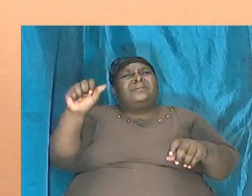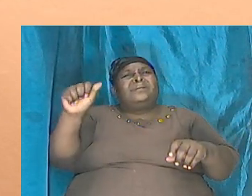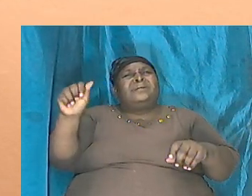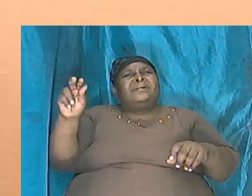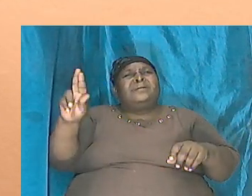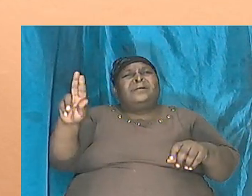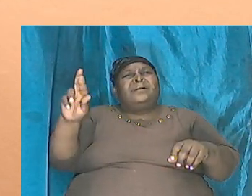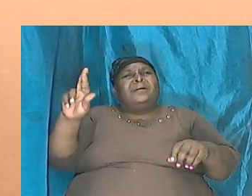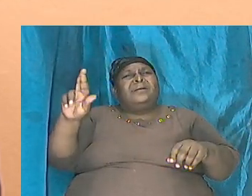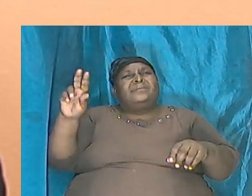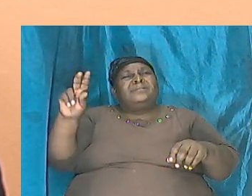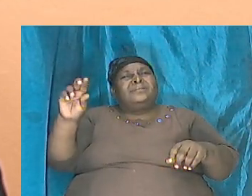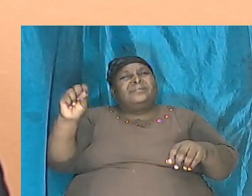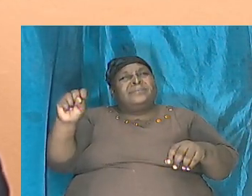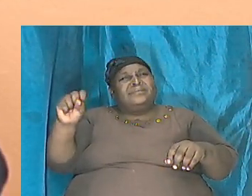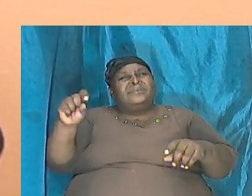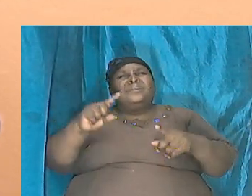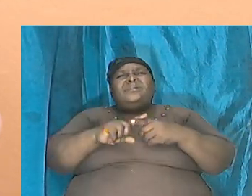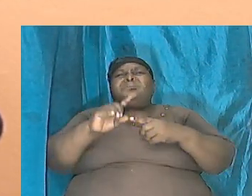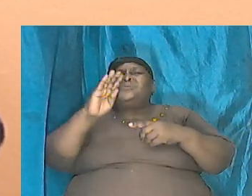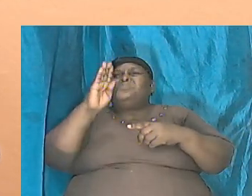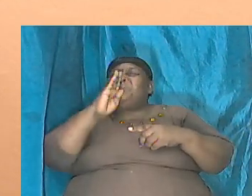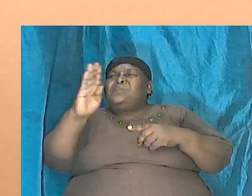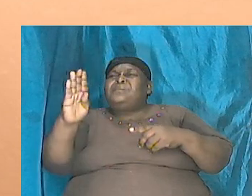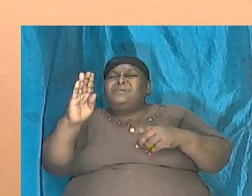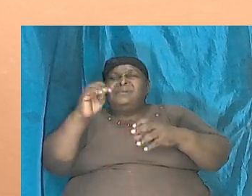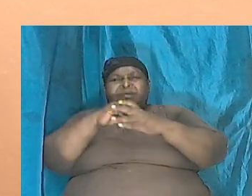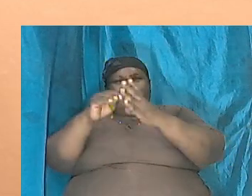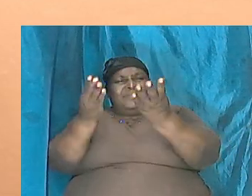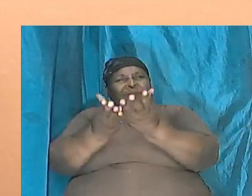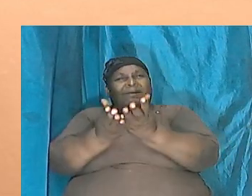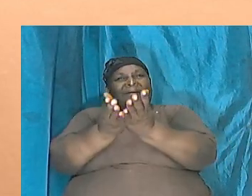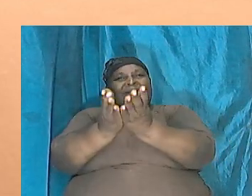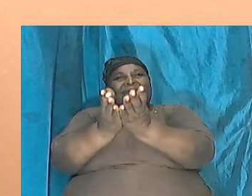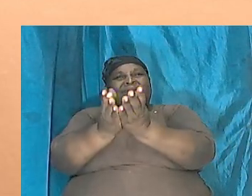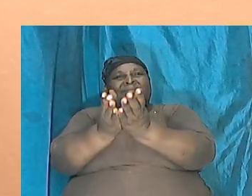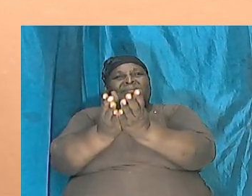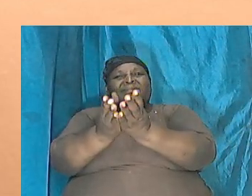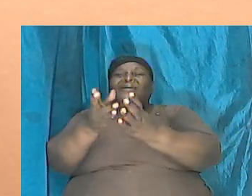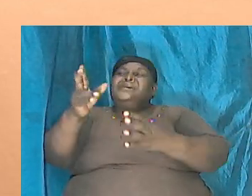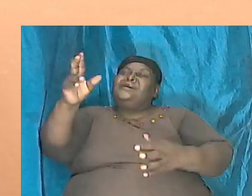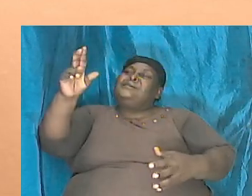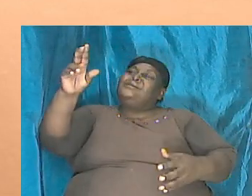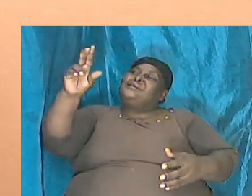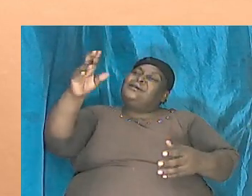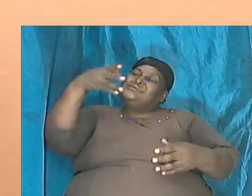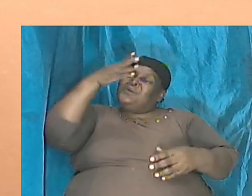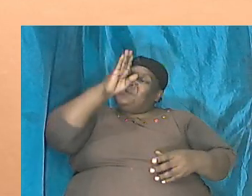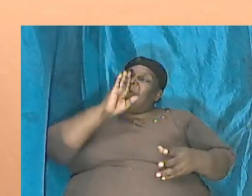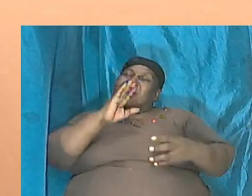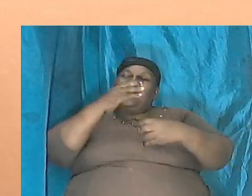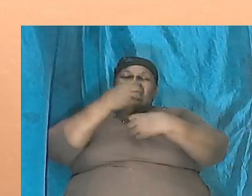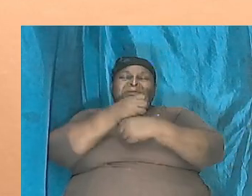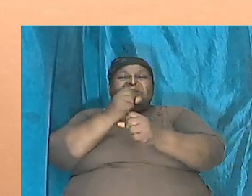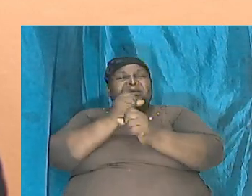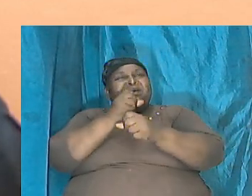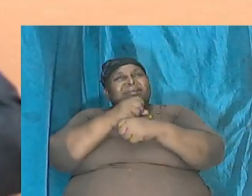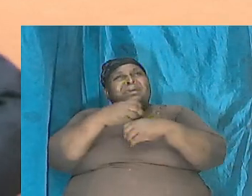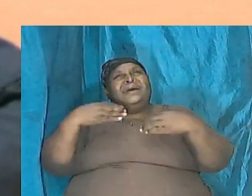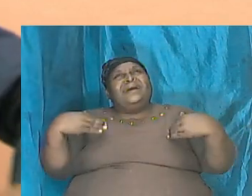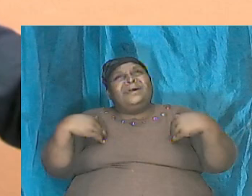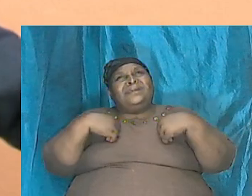so he allows for that dinosaur at a size that is right